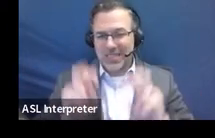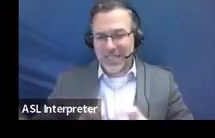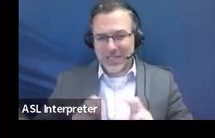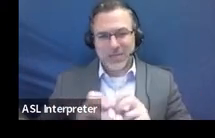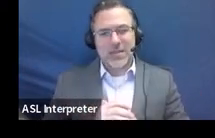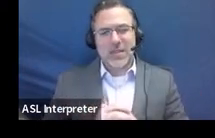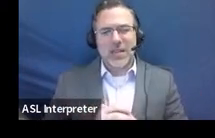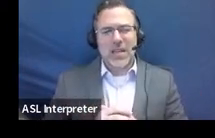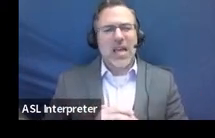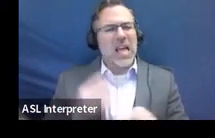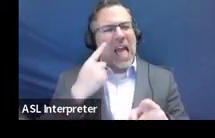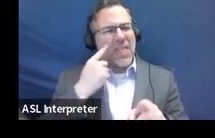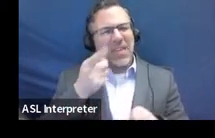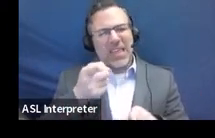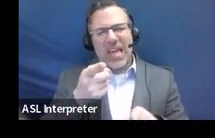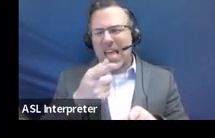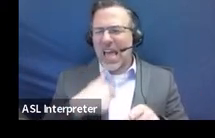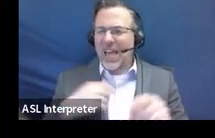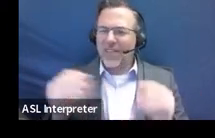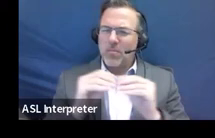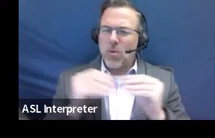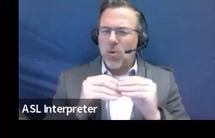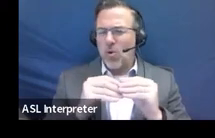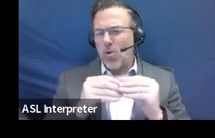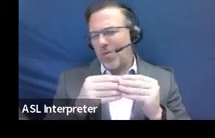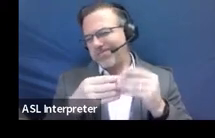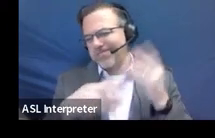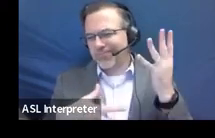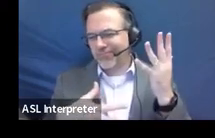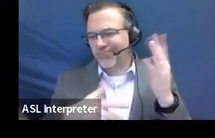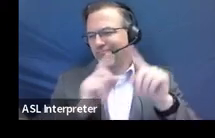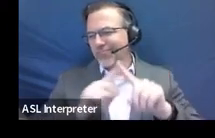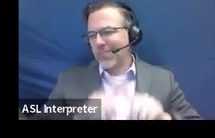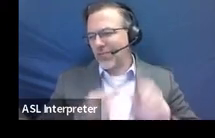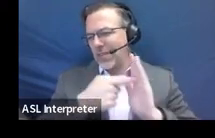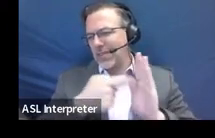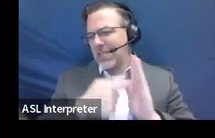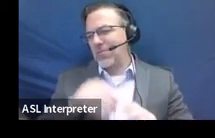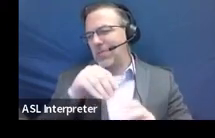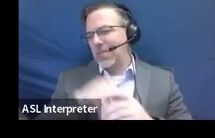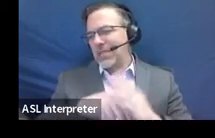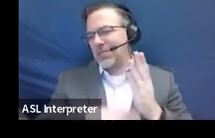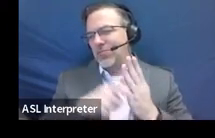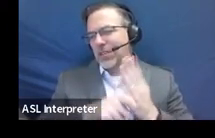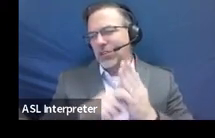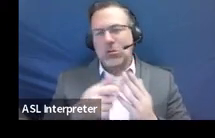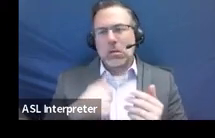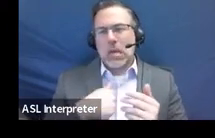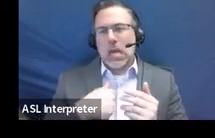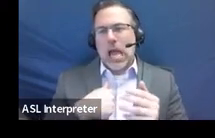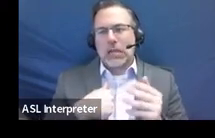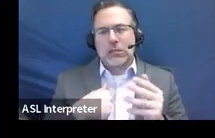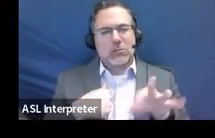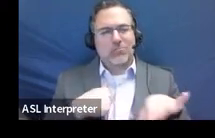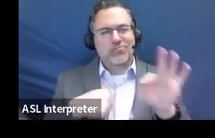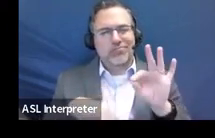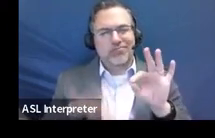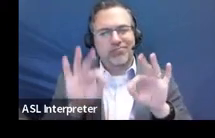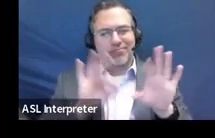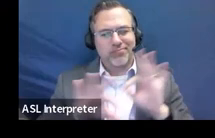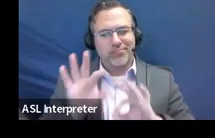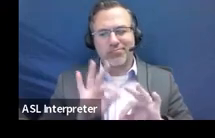think this one has many more examples in the procedural manual. I just kind of plucked a few out of there.